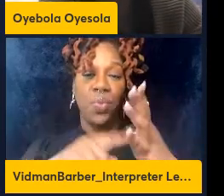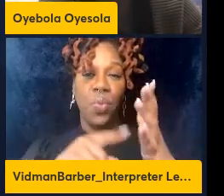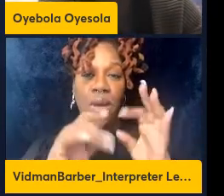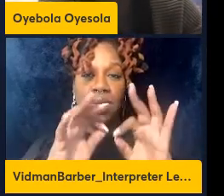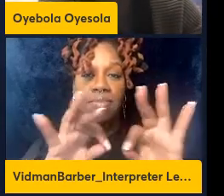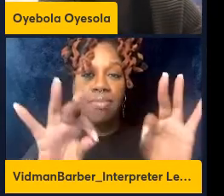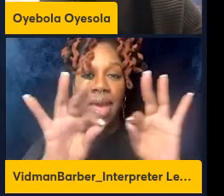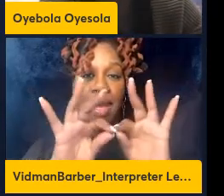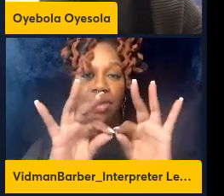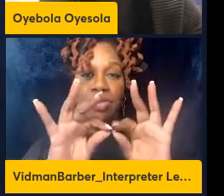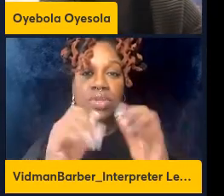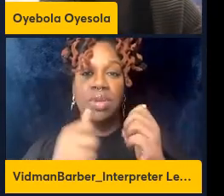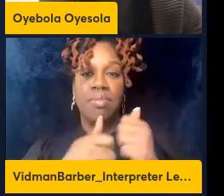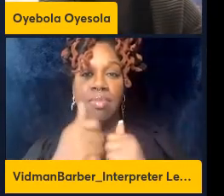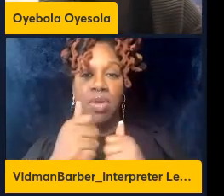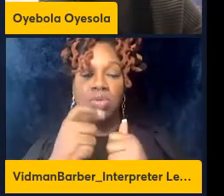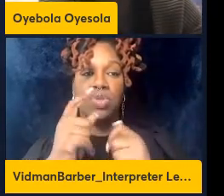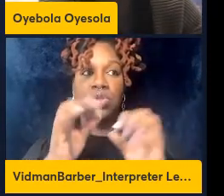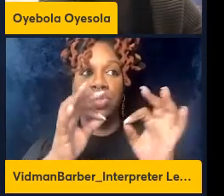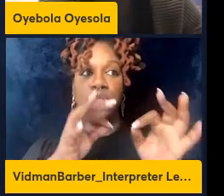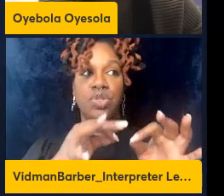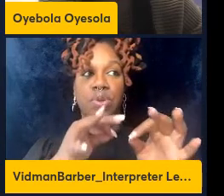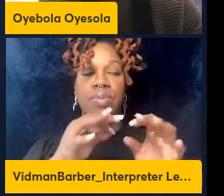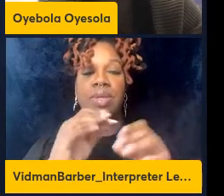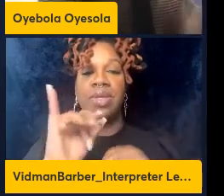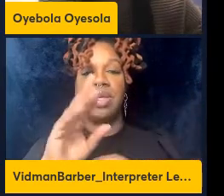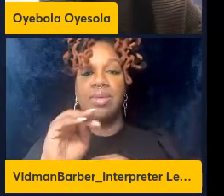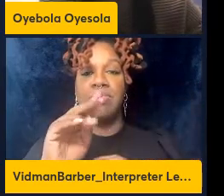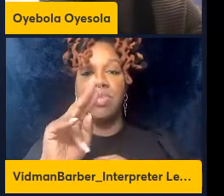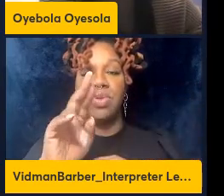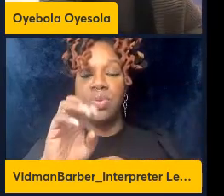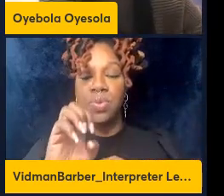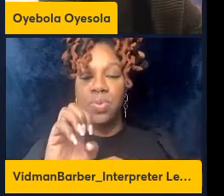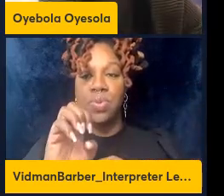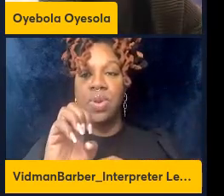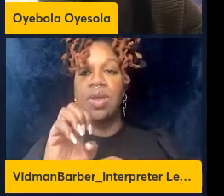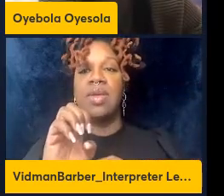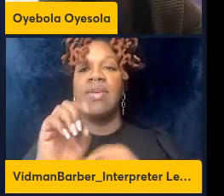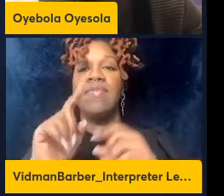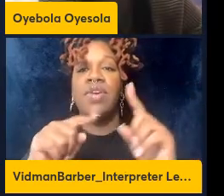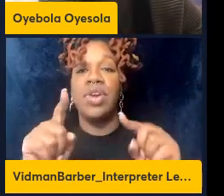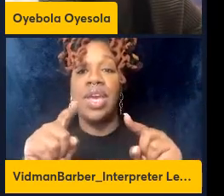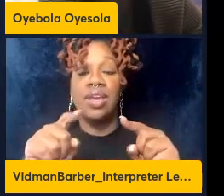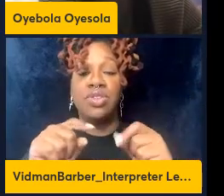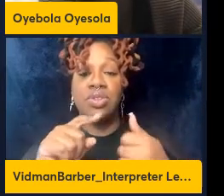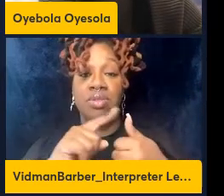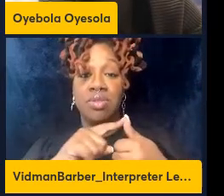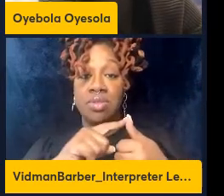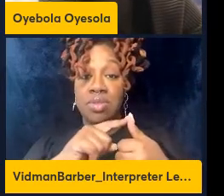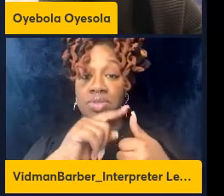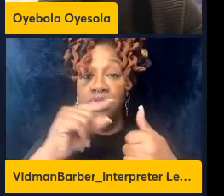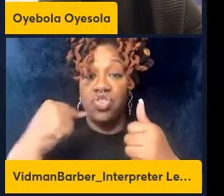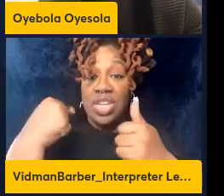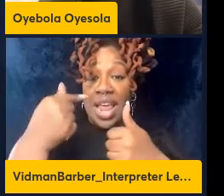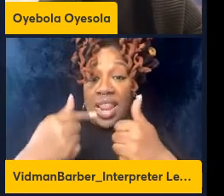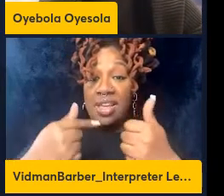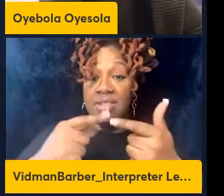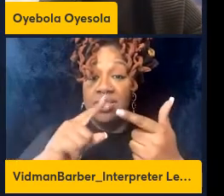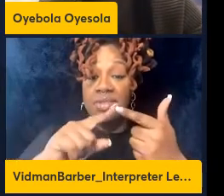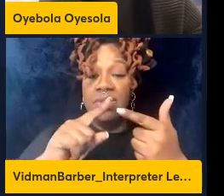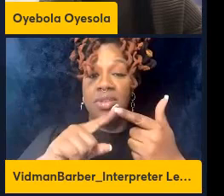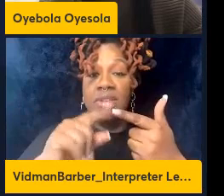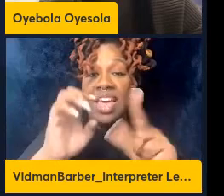determining the variation of outcomes is a genetic factor or is an environmental factor and